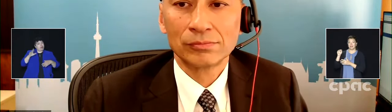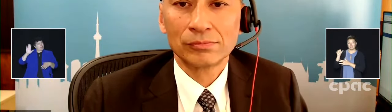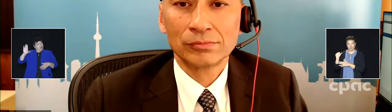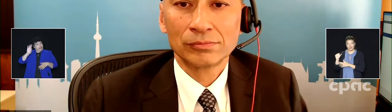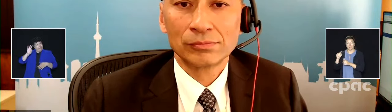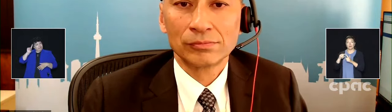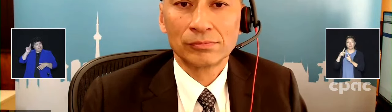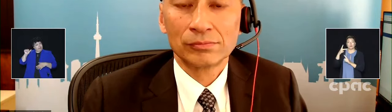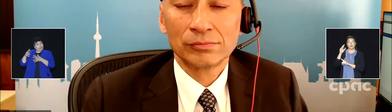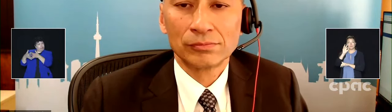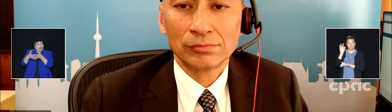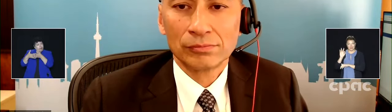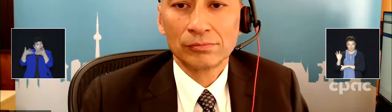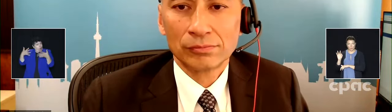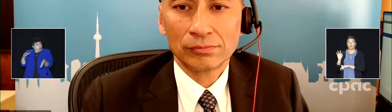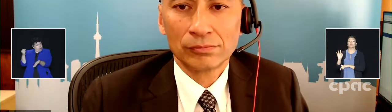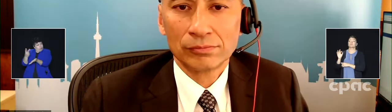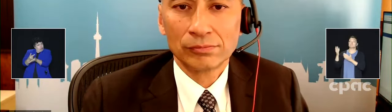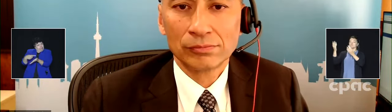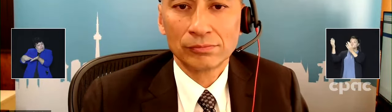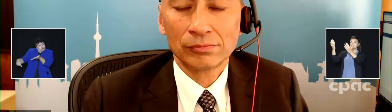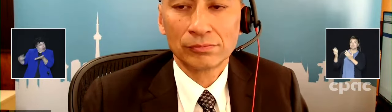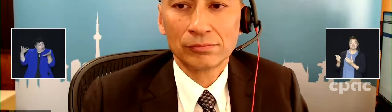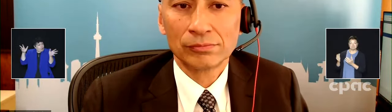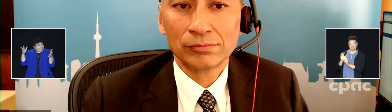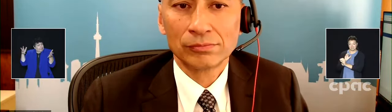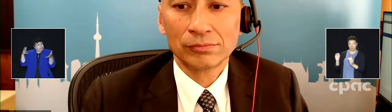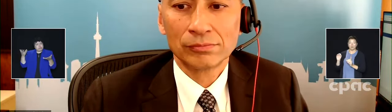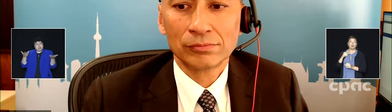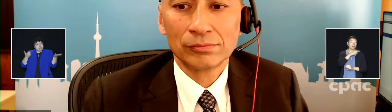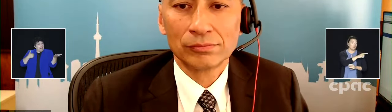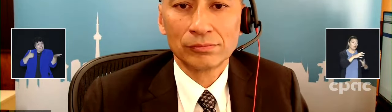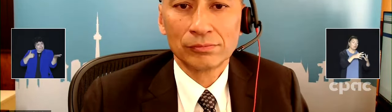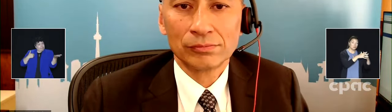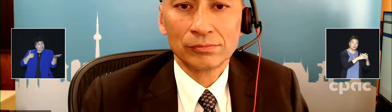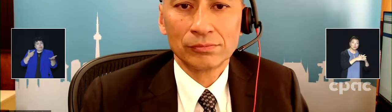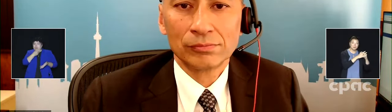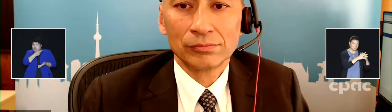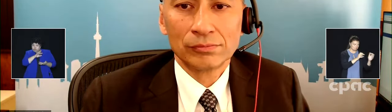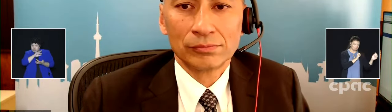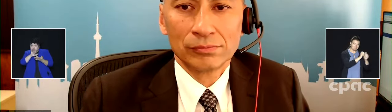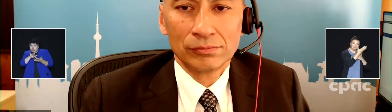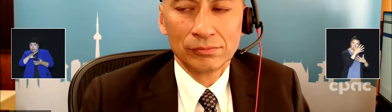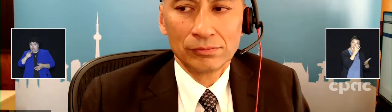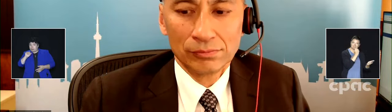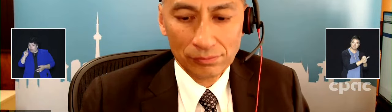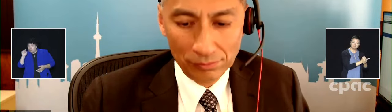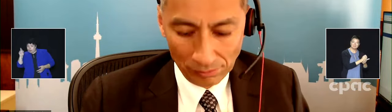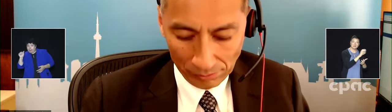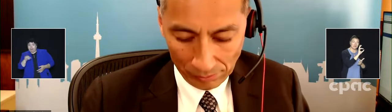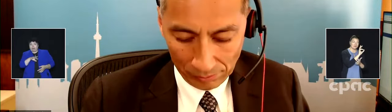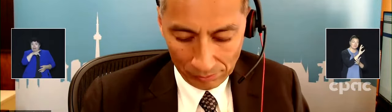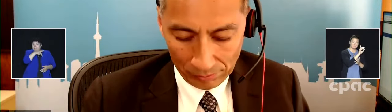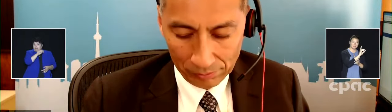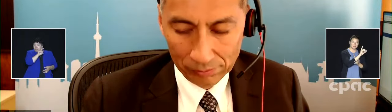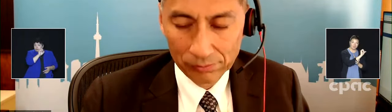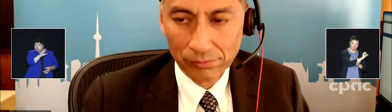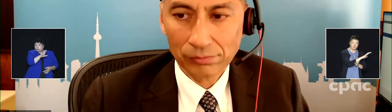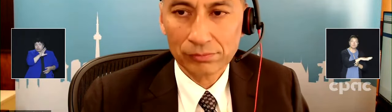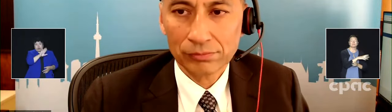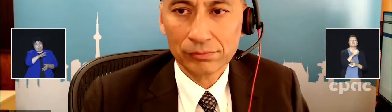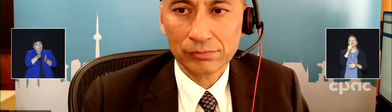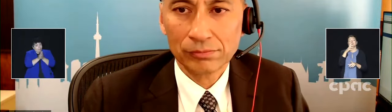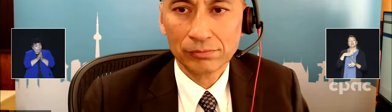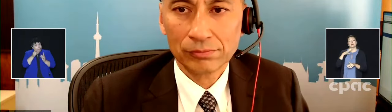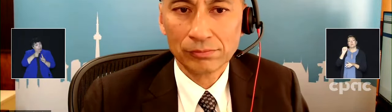.S. this week. Dr. Sharma, you mentioned Canada had reached out to Moderna and Pfizer about the BA.4 and BA.5 targeted vaccines